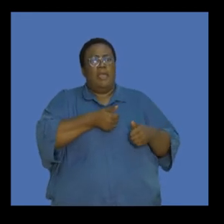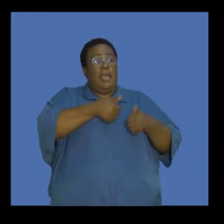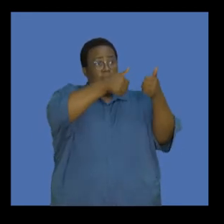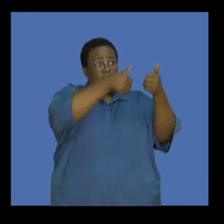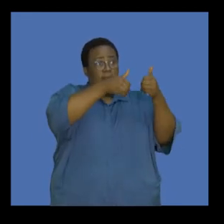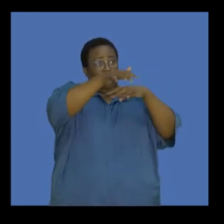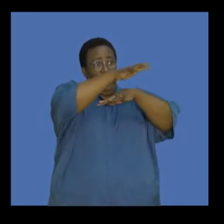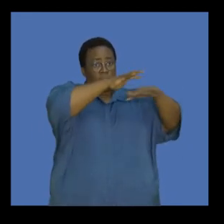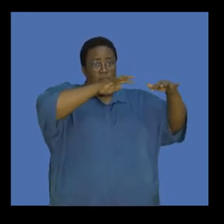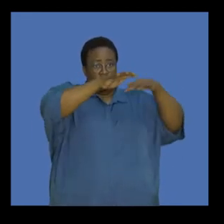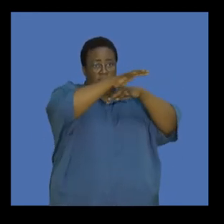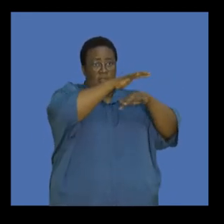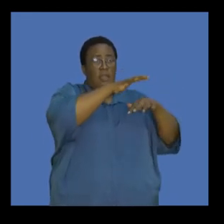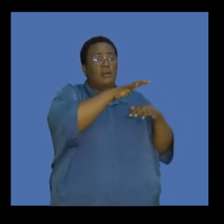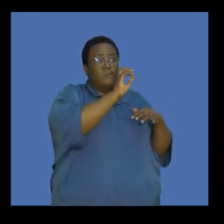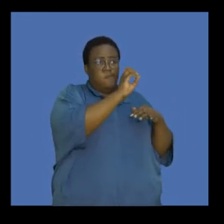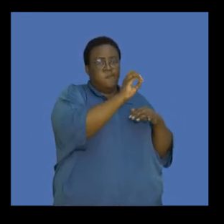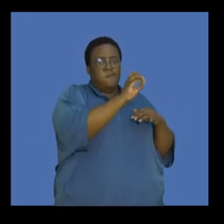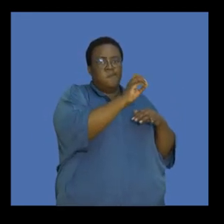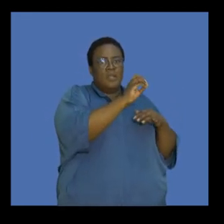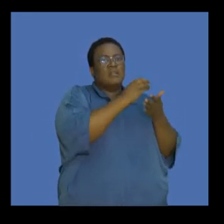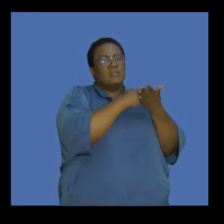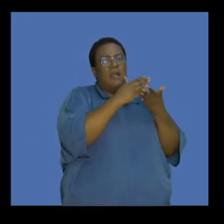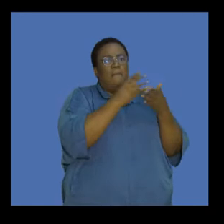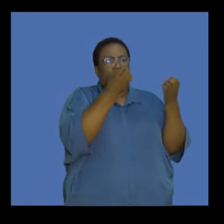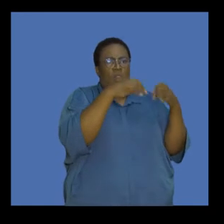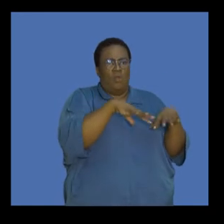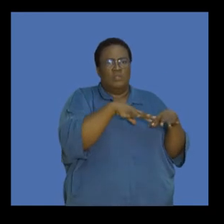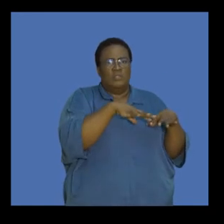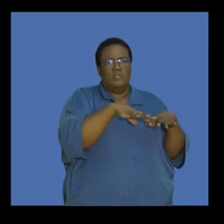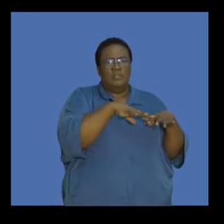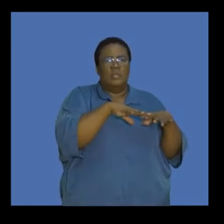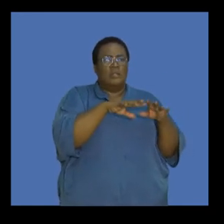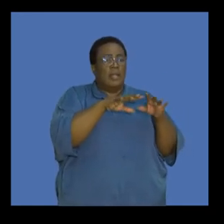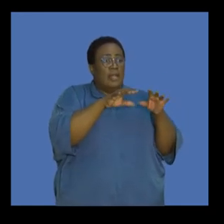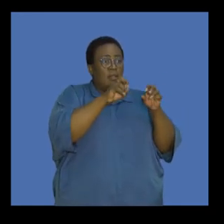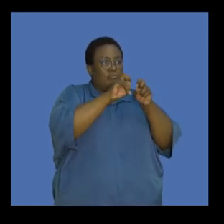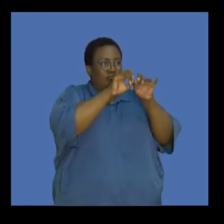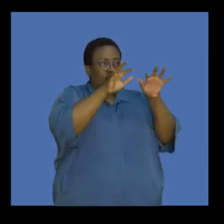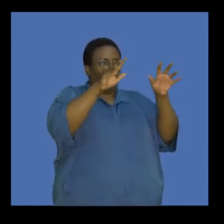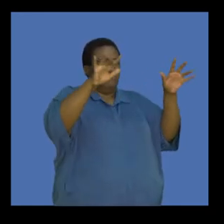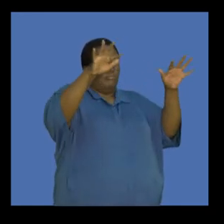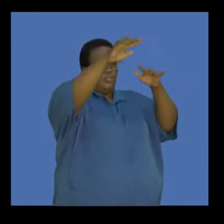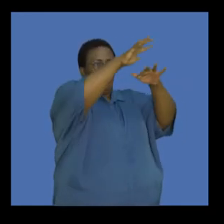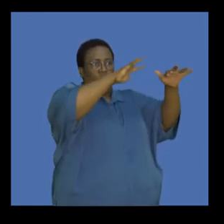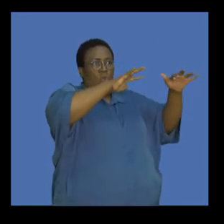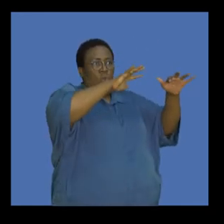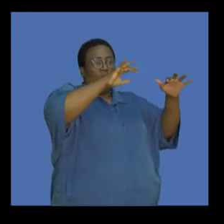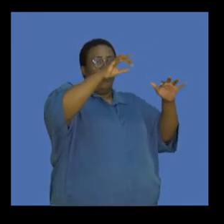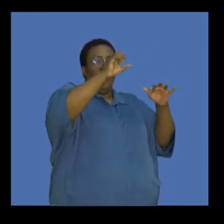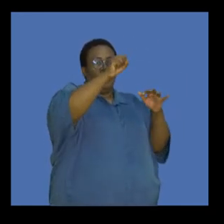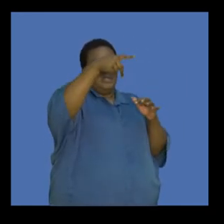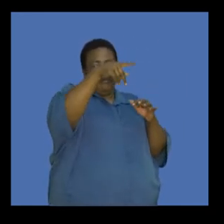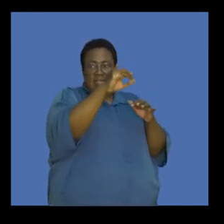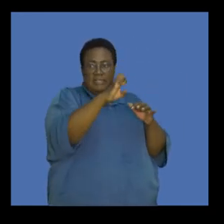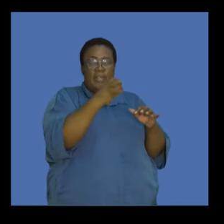the atmosphere with some of it being lost and escaping into space. However, we see that there is